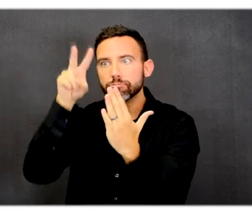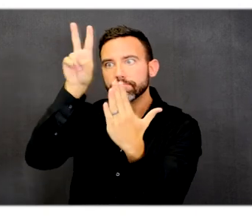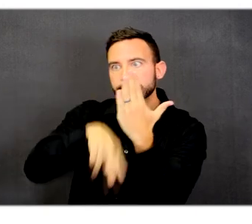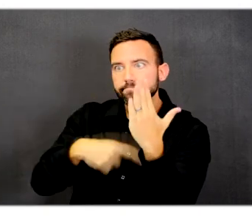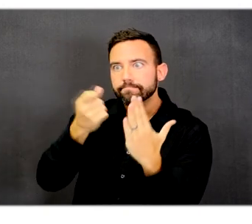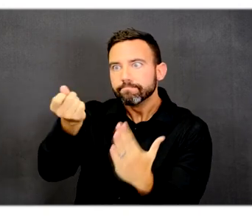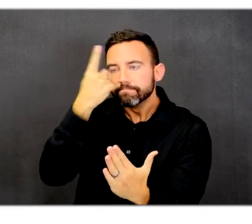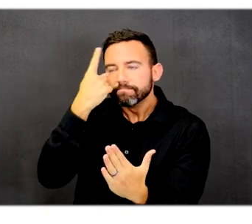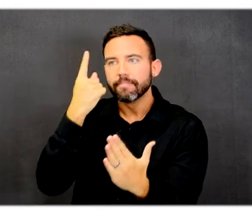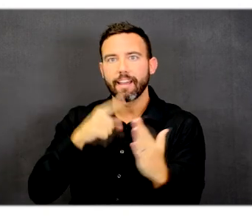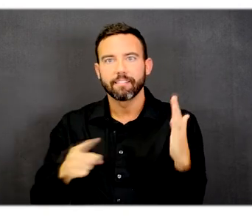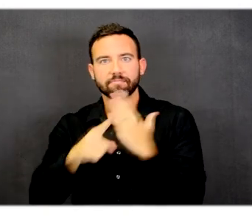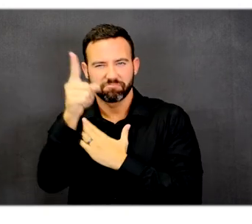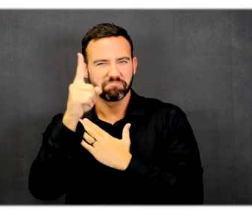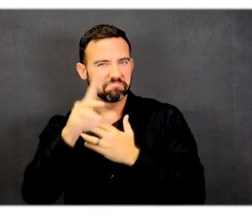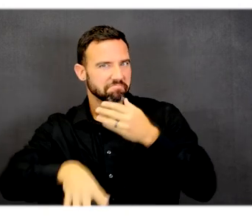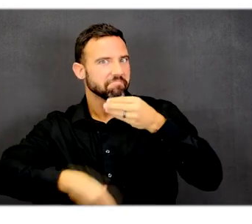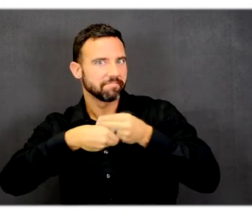space.